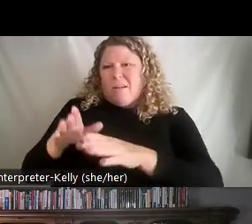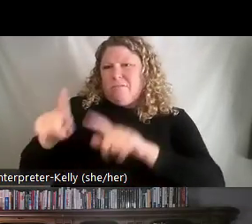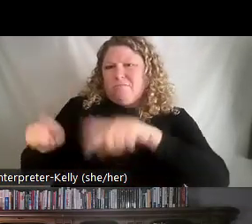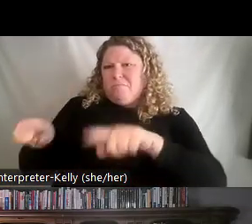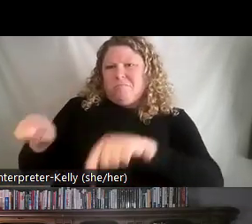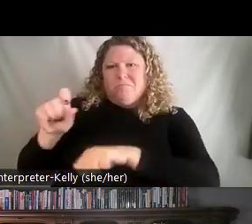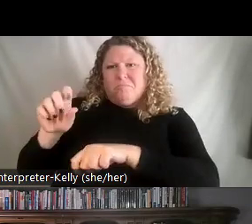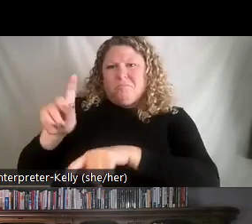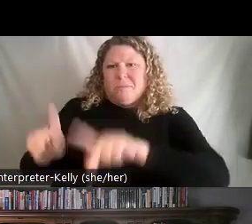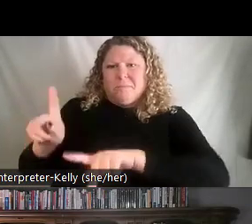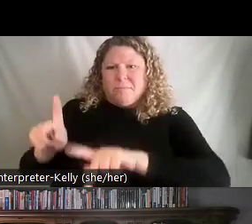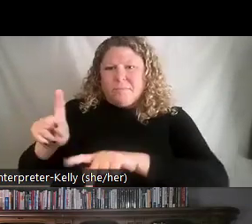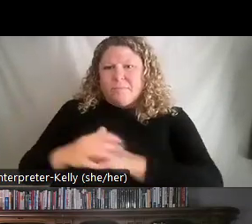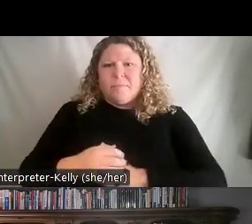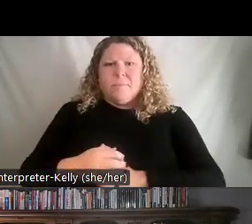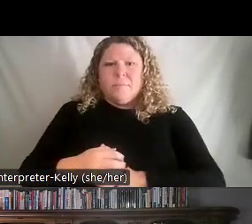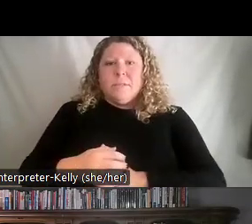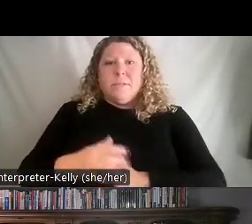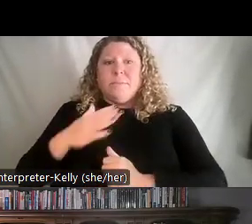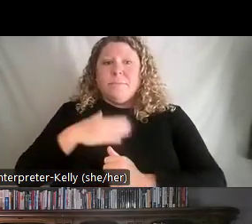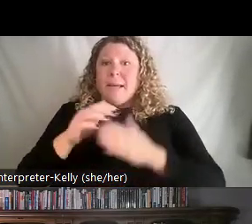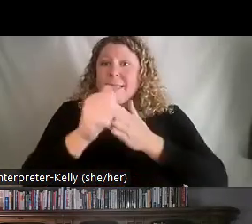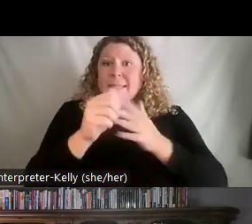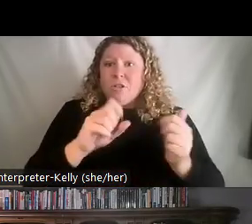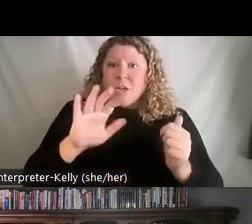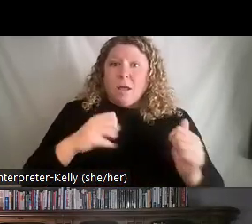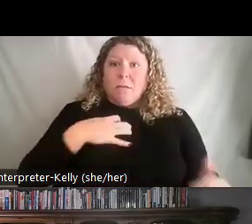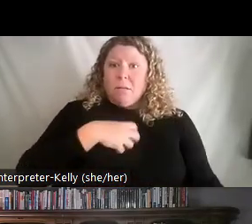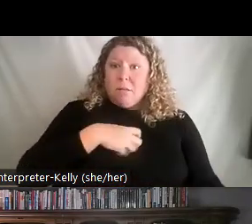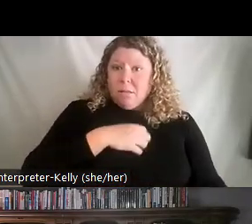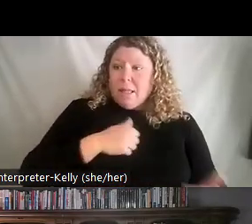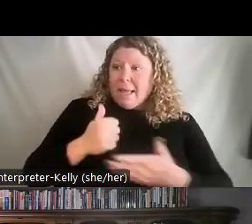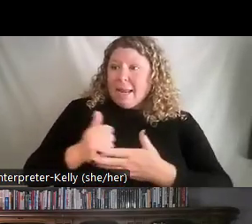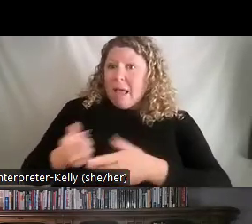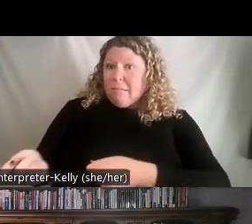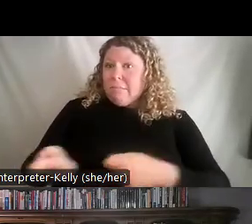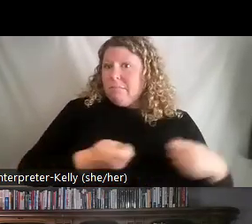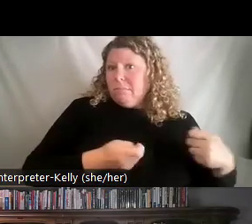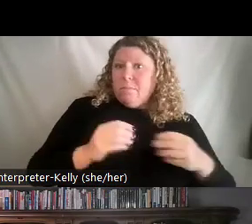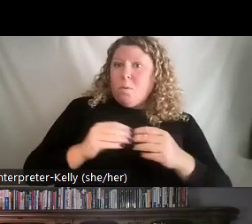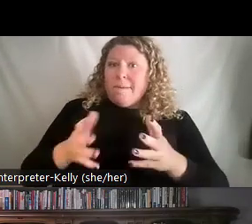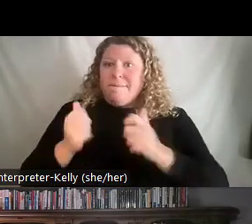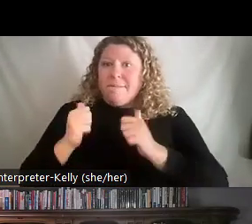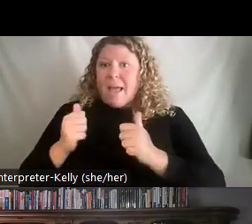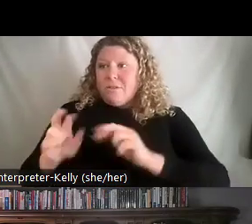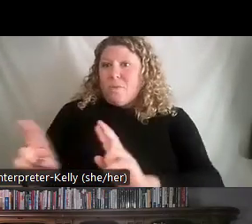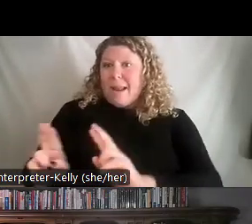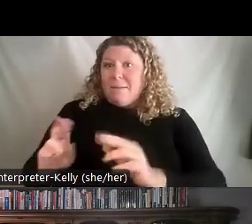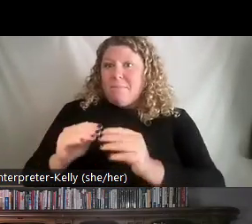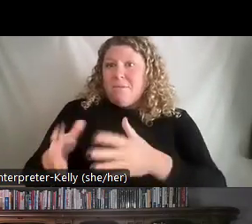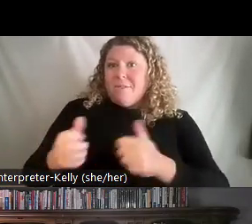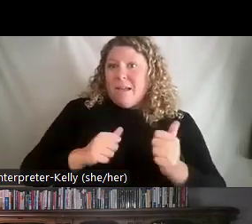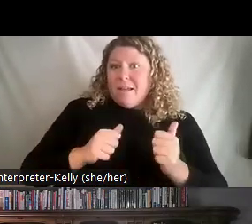as you learn to adjust your leadership style, you can help them to progress a little bit quicker through each one of those models. And more importantly,